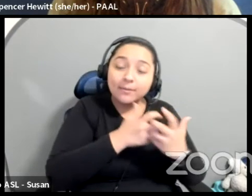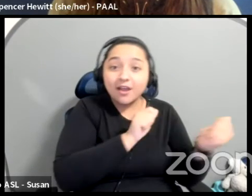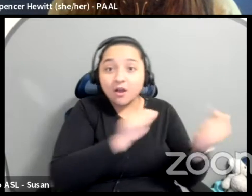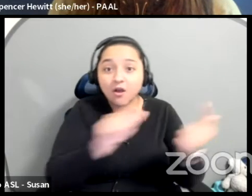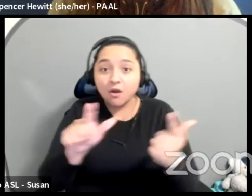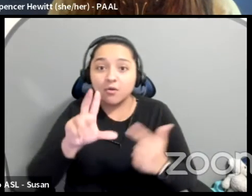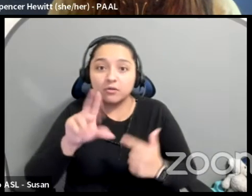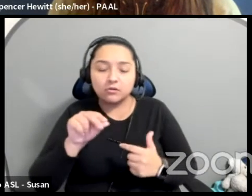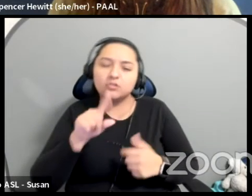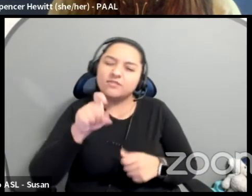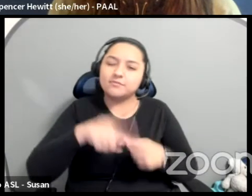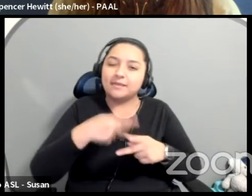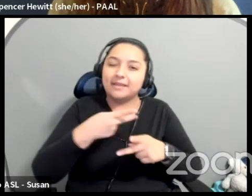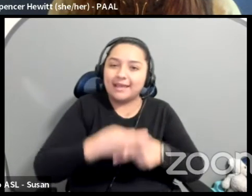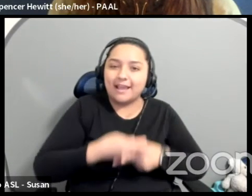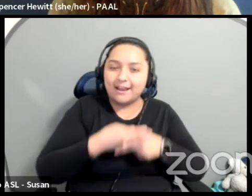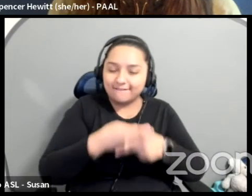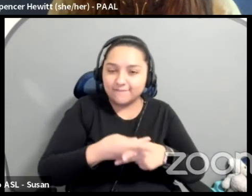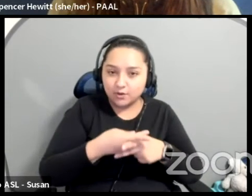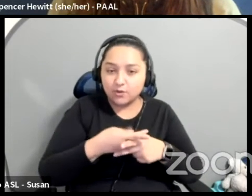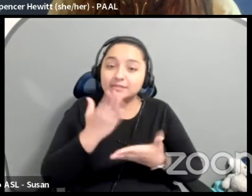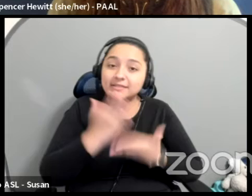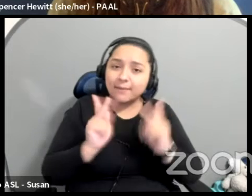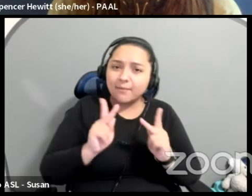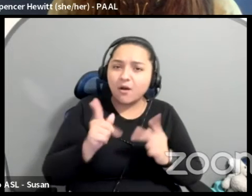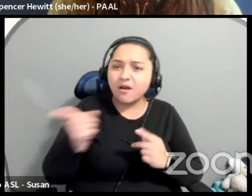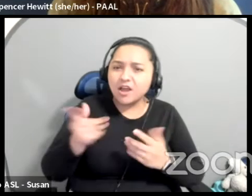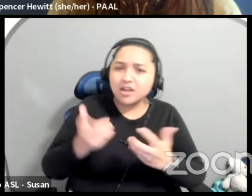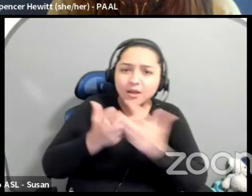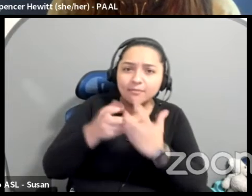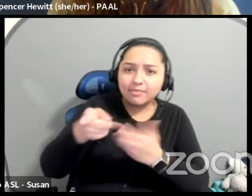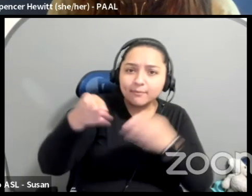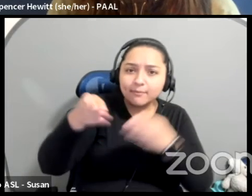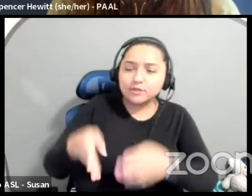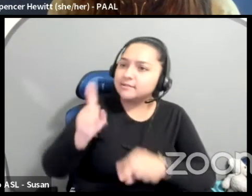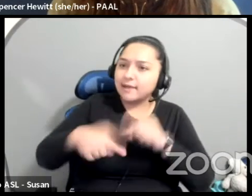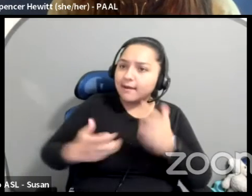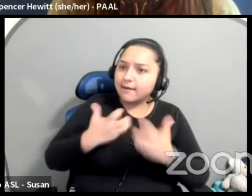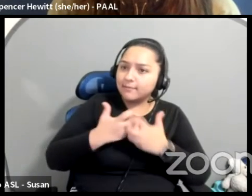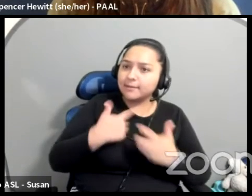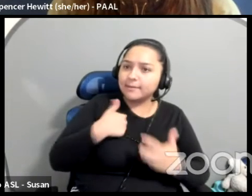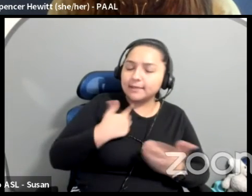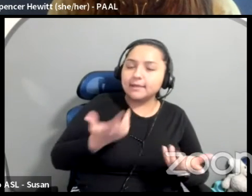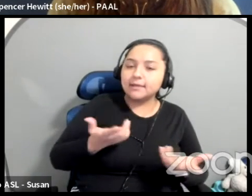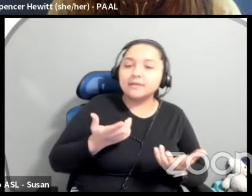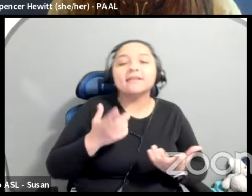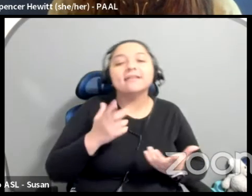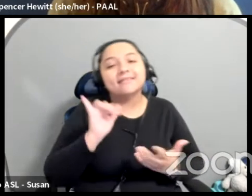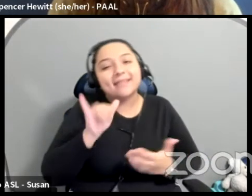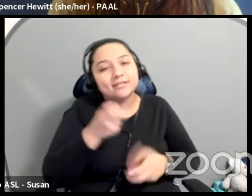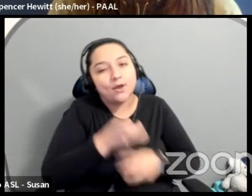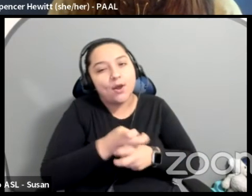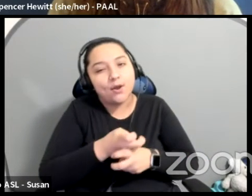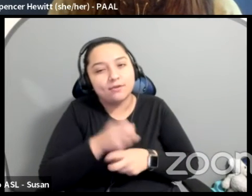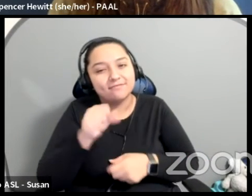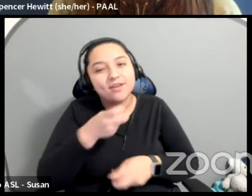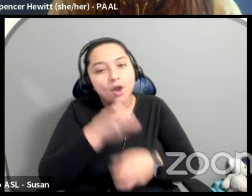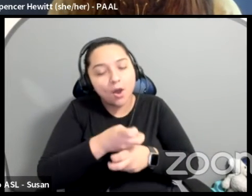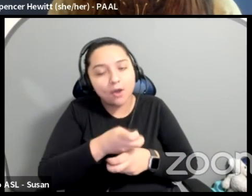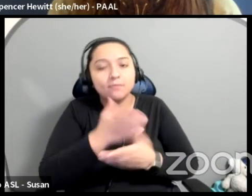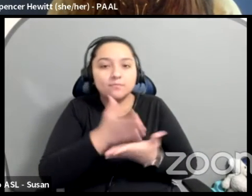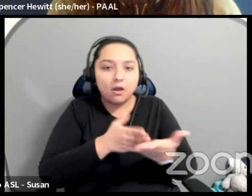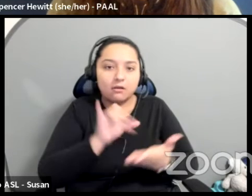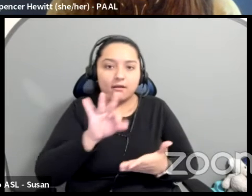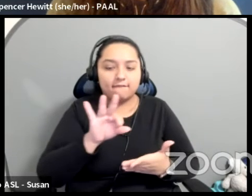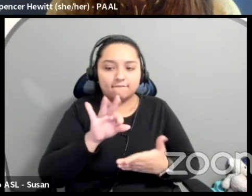Cause I think there could be like, why did you accommodate this? But you couldn't accommodate me and all of that. And that's tricky. And I think that this is the tricky part of producing in general.